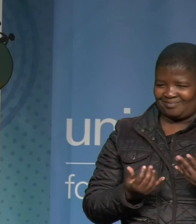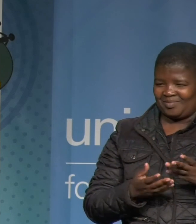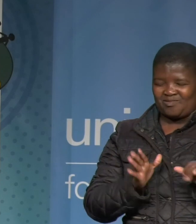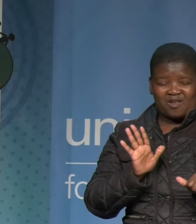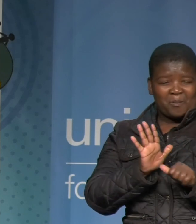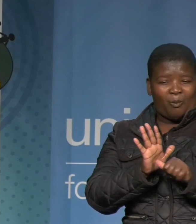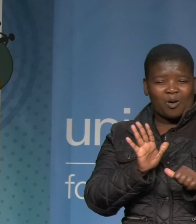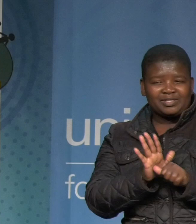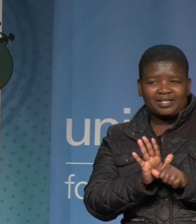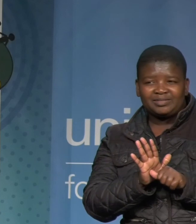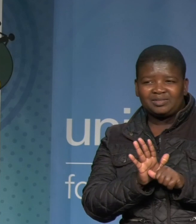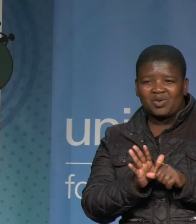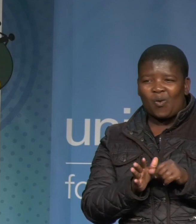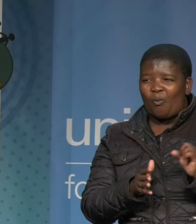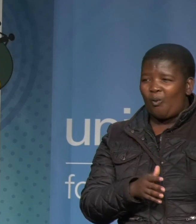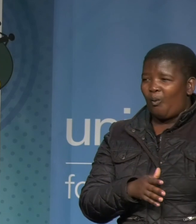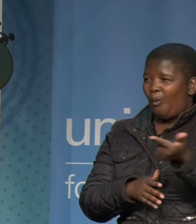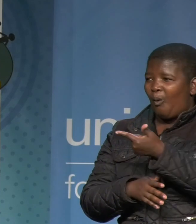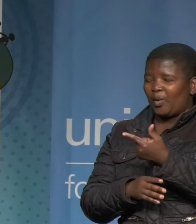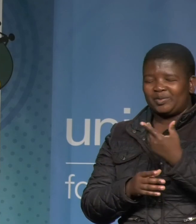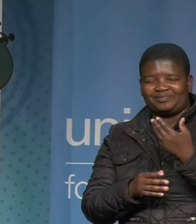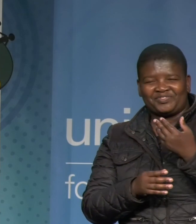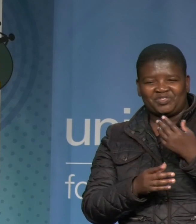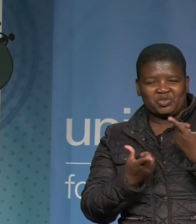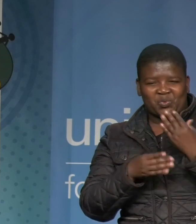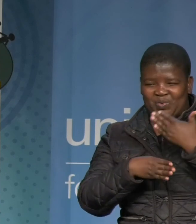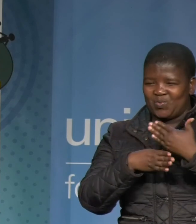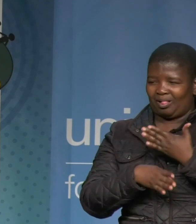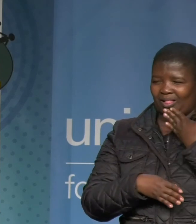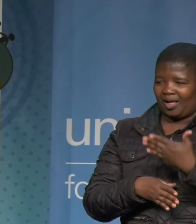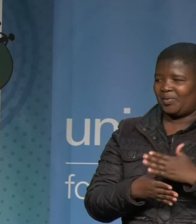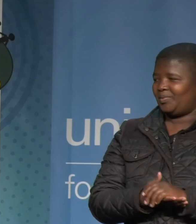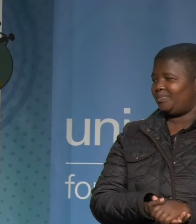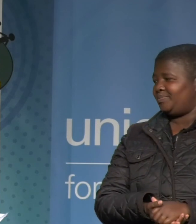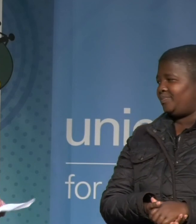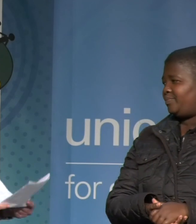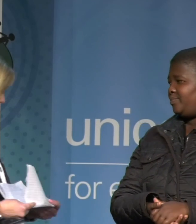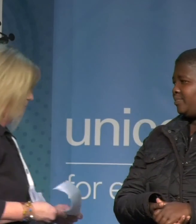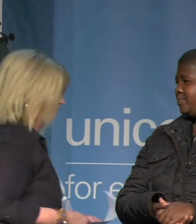important that we all are here doing the work that we're doing. Thank you all. Thank you. you. Thank you.